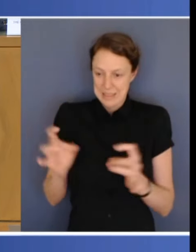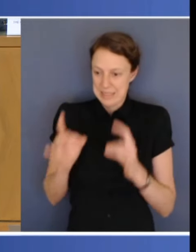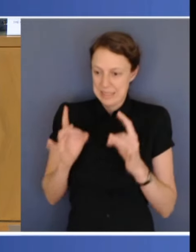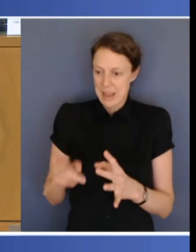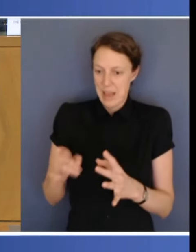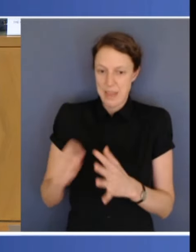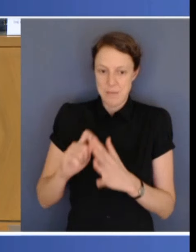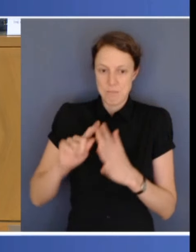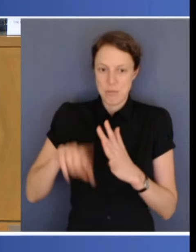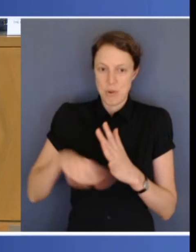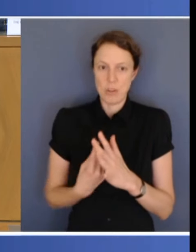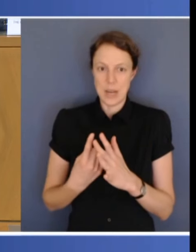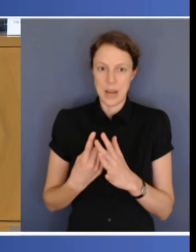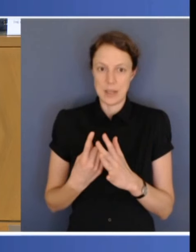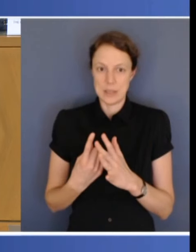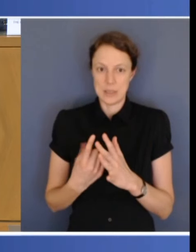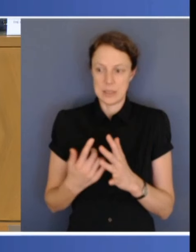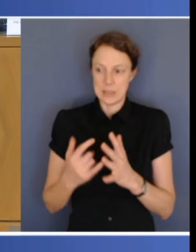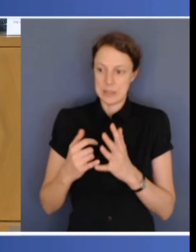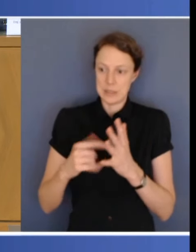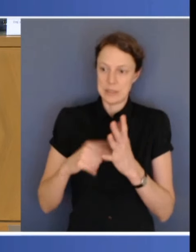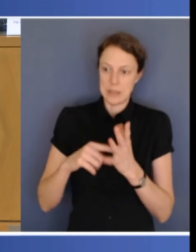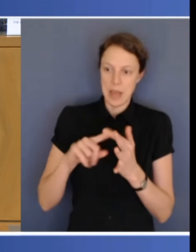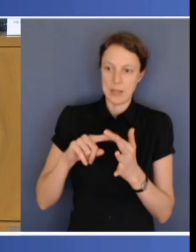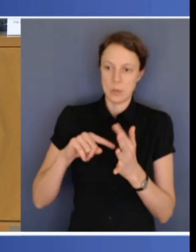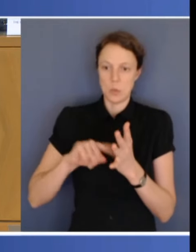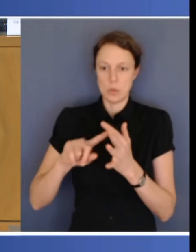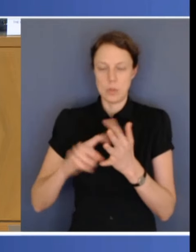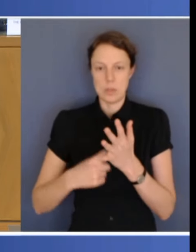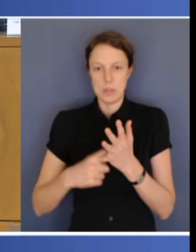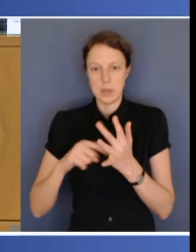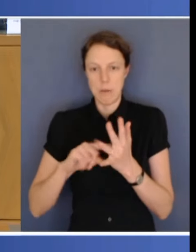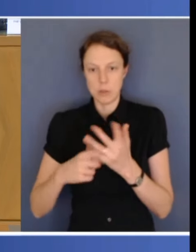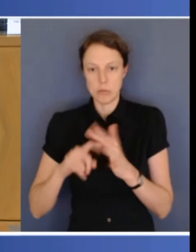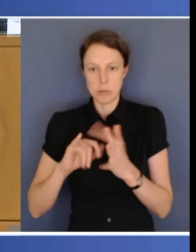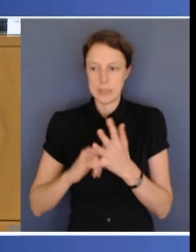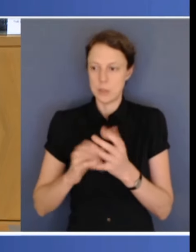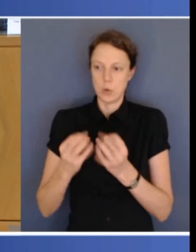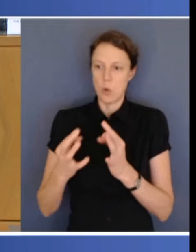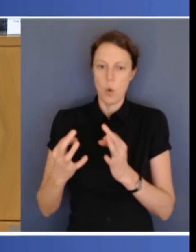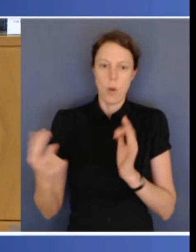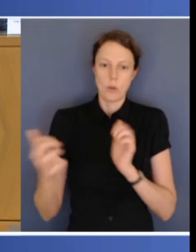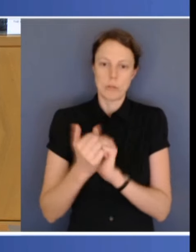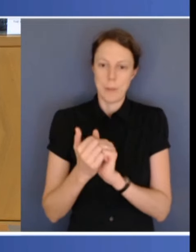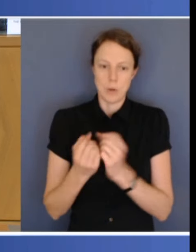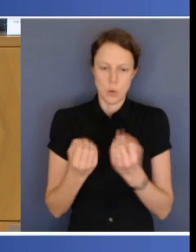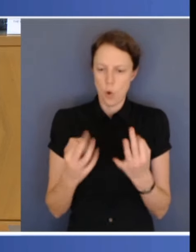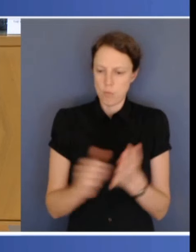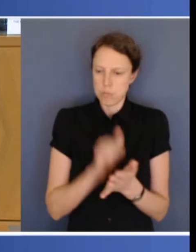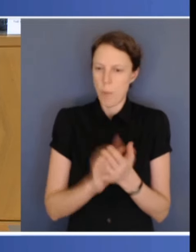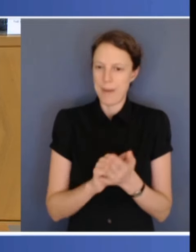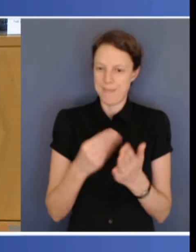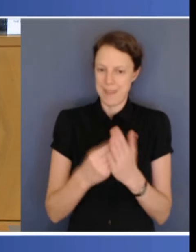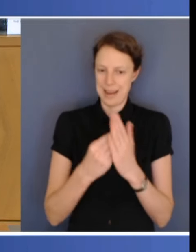be proceeding, and where there was no proper funding model. And so, we have